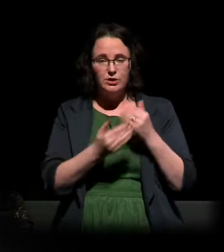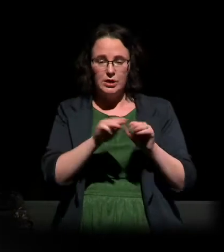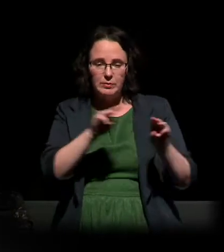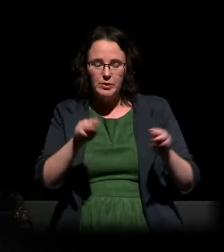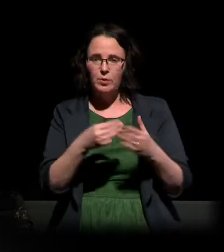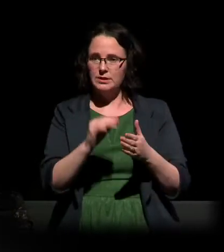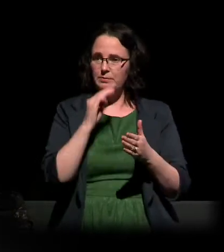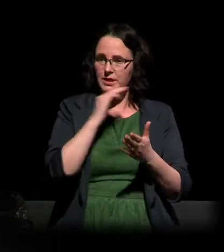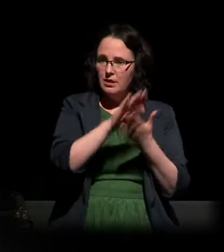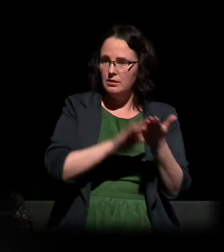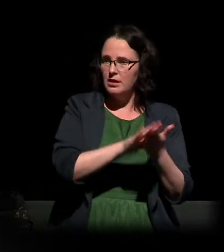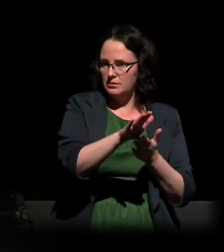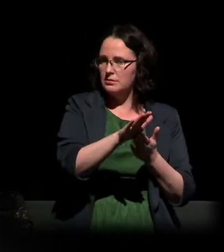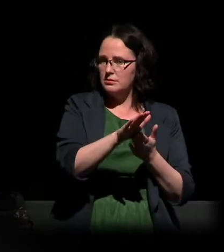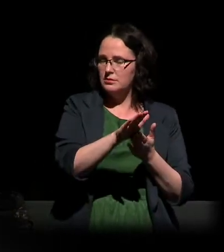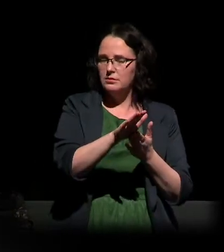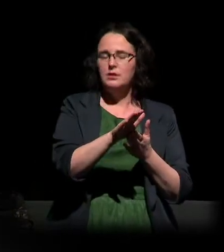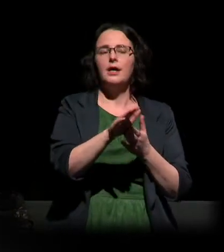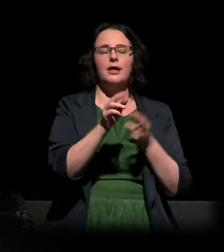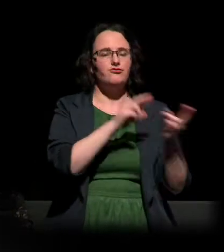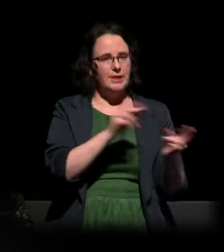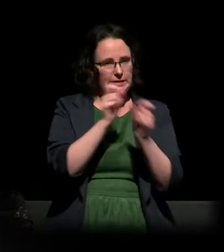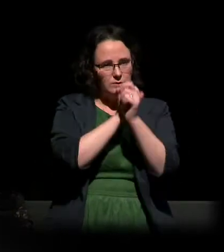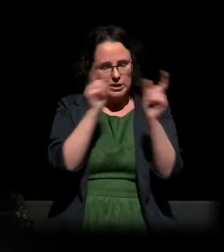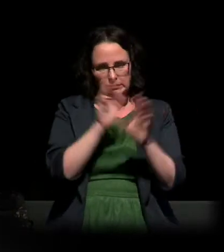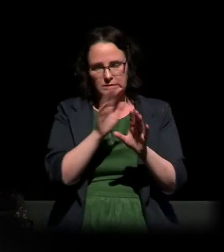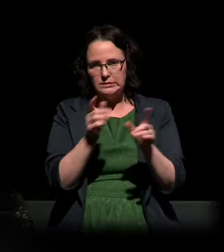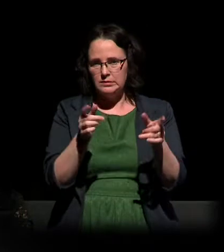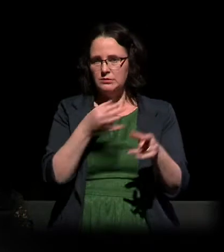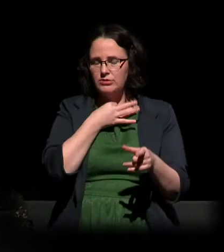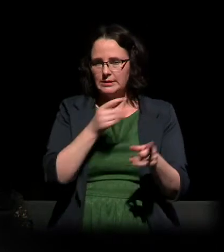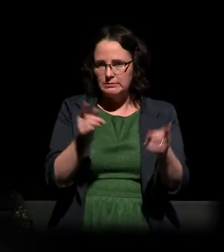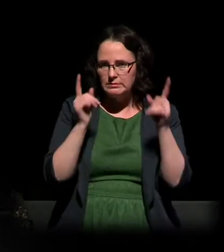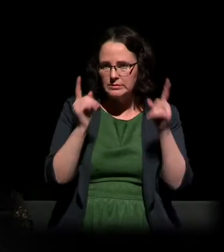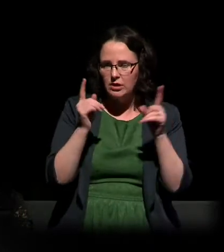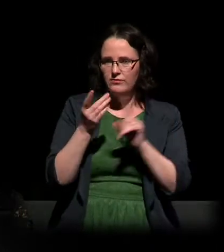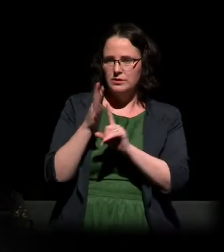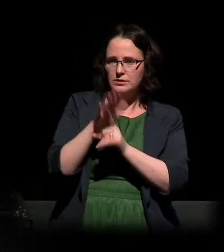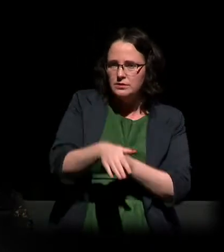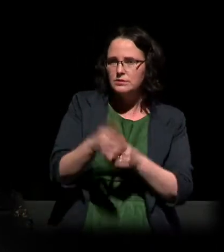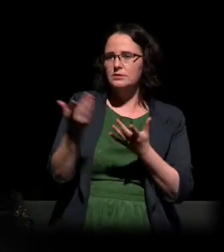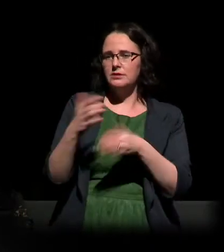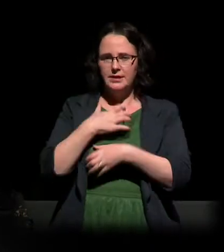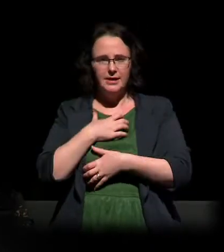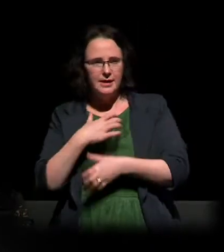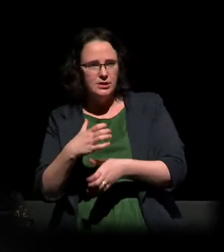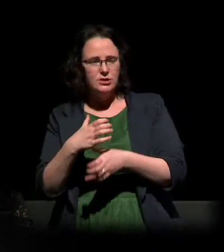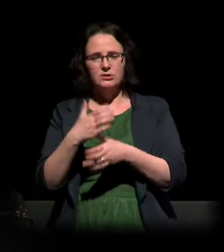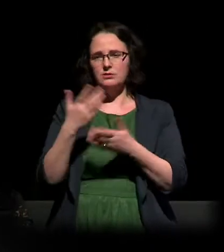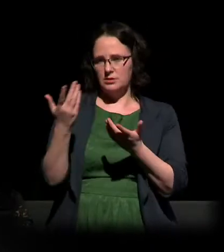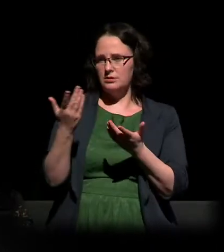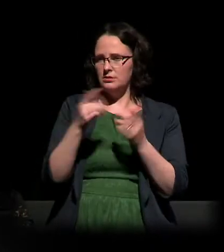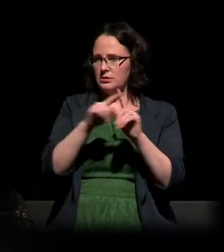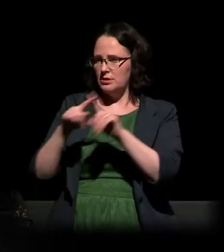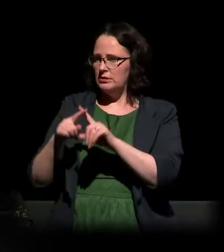awareness about the dangers of racism, discrimination, prejudice and hatred. By planting